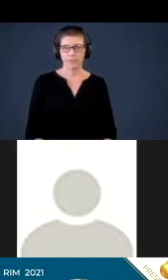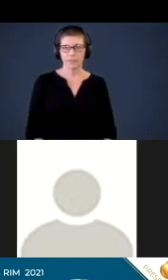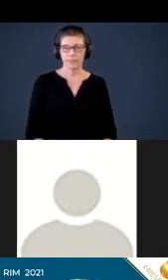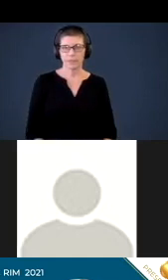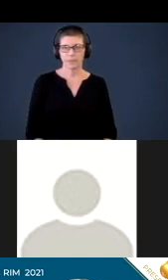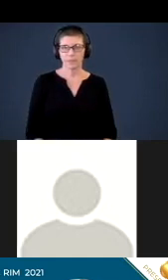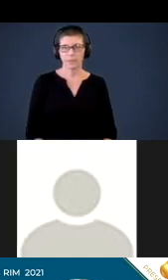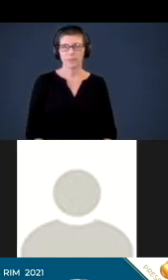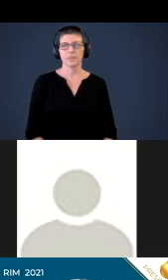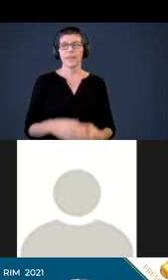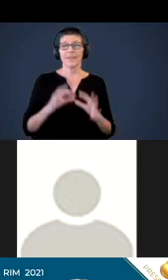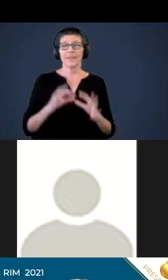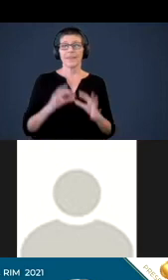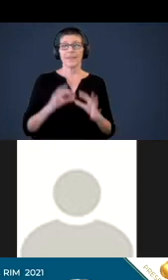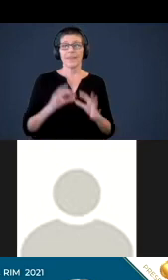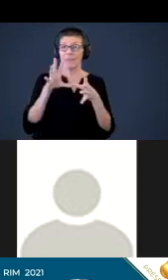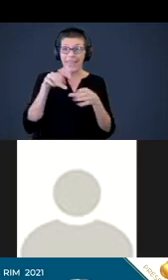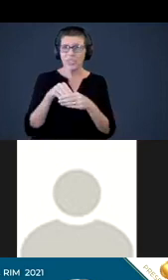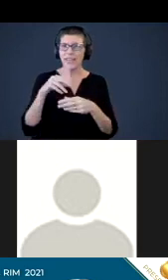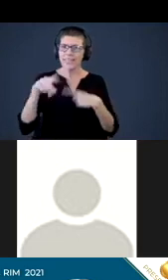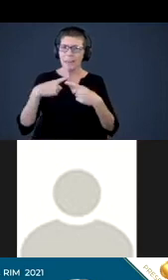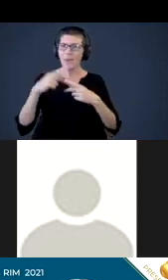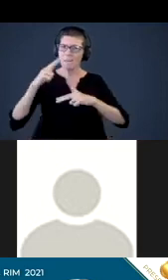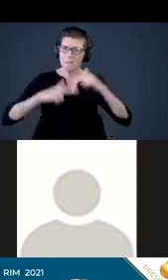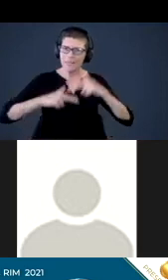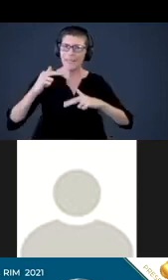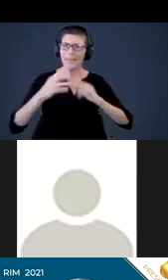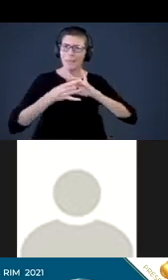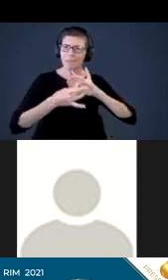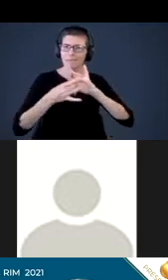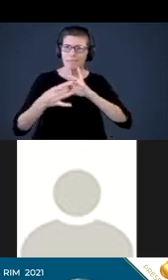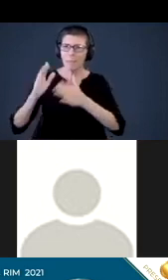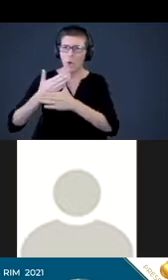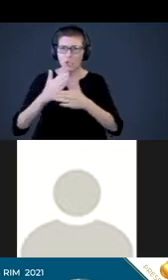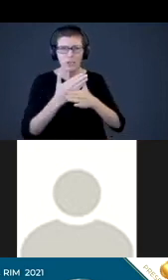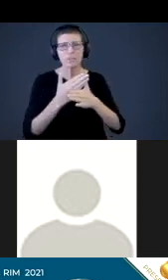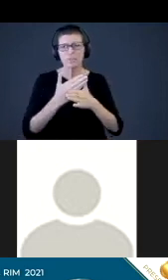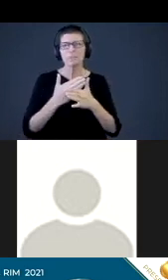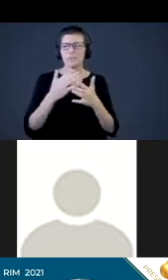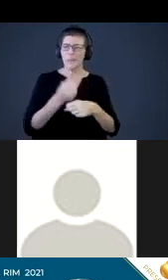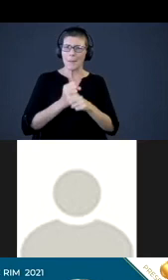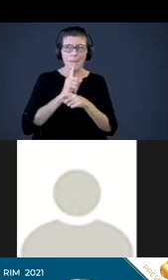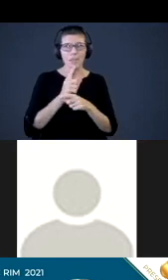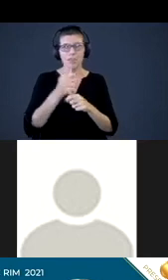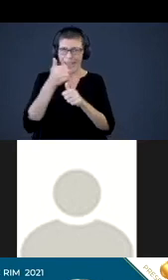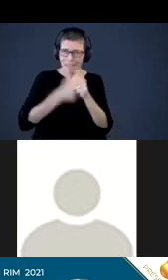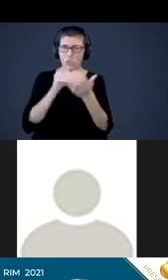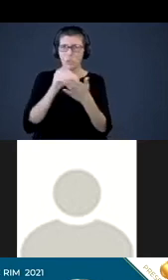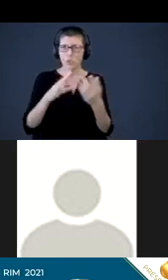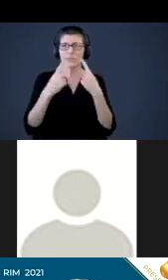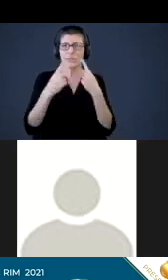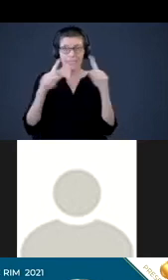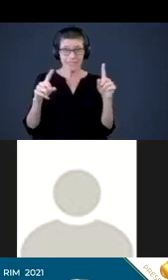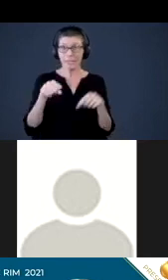Family engagement is about building partnerships, as I mentioned before, to make sure that every single student succeeds. On this